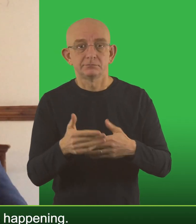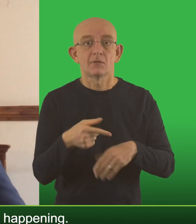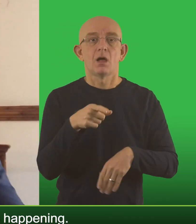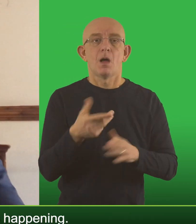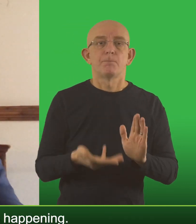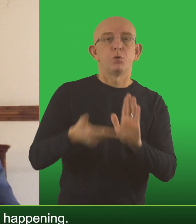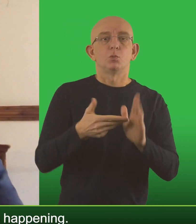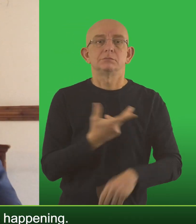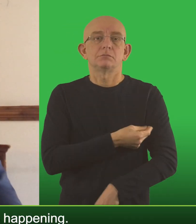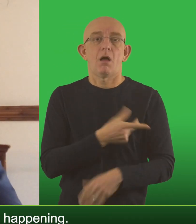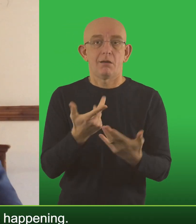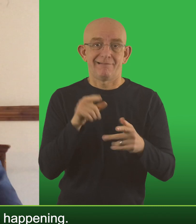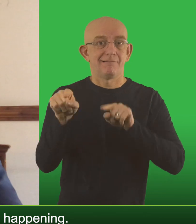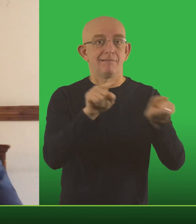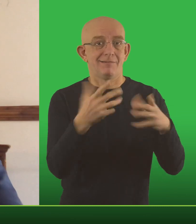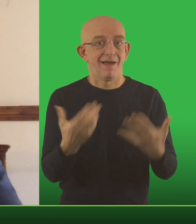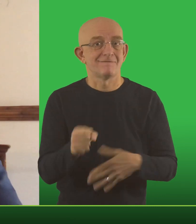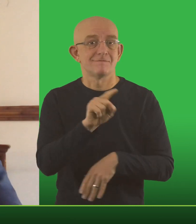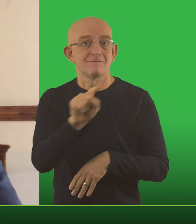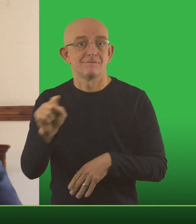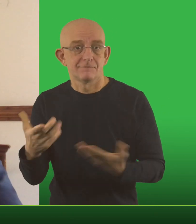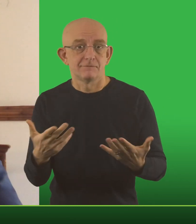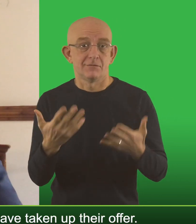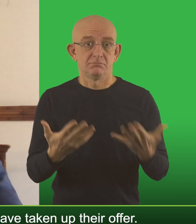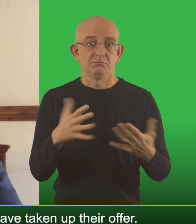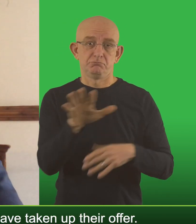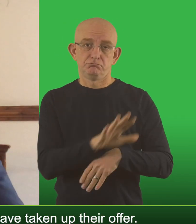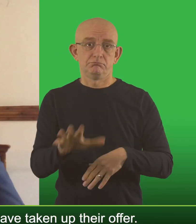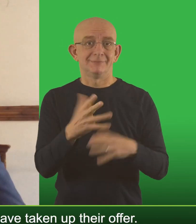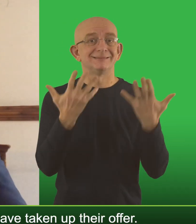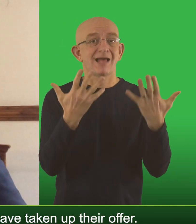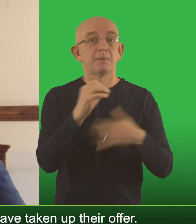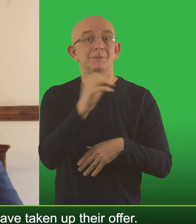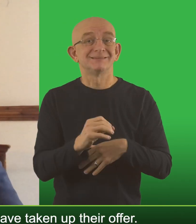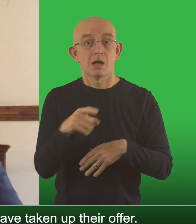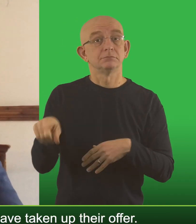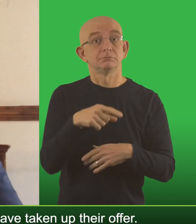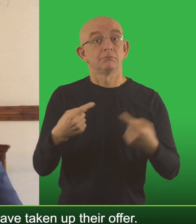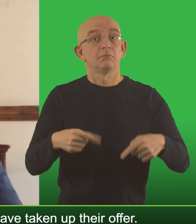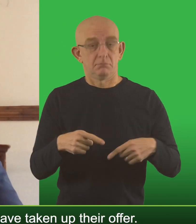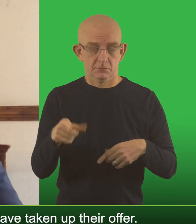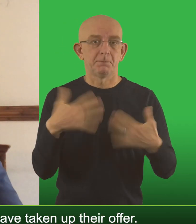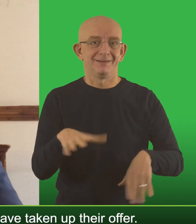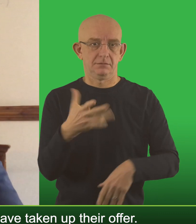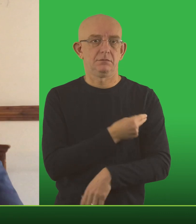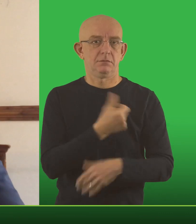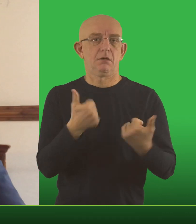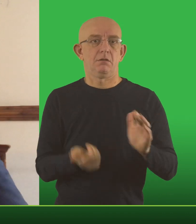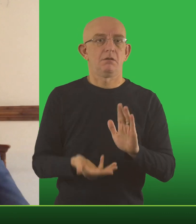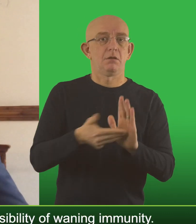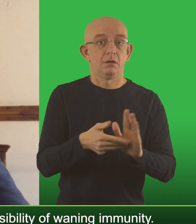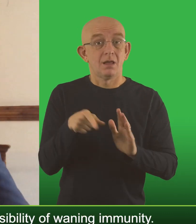The booster rollout is happening, currently 10% of those eligible have taken up their offer.